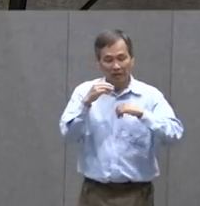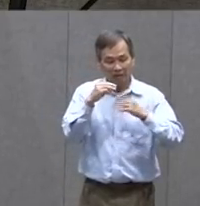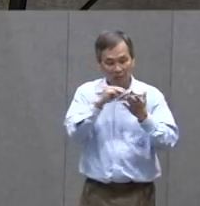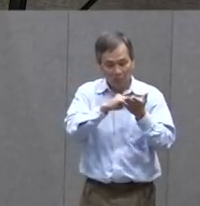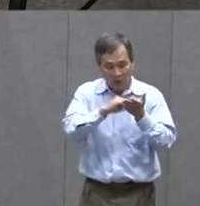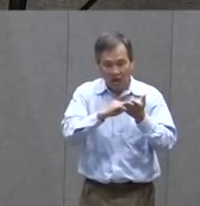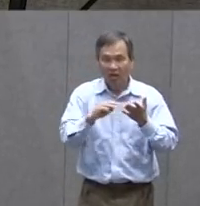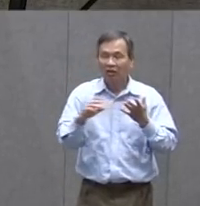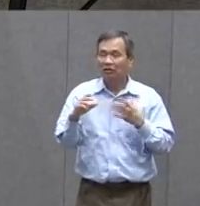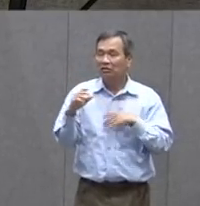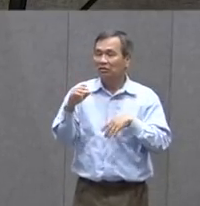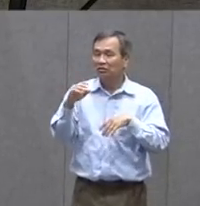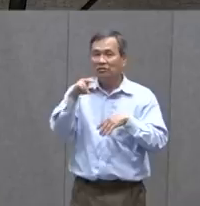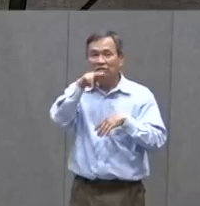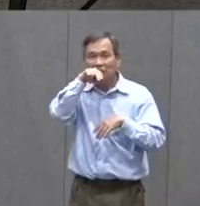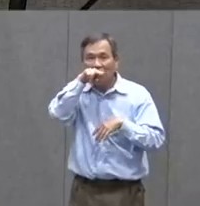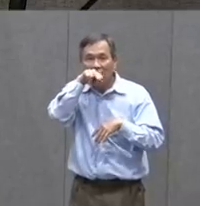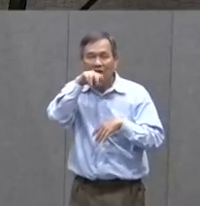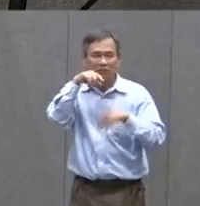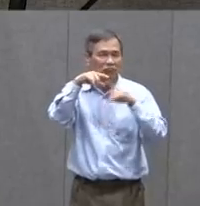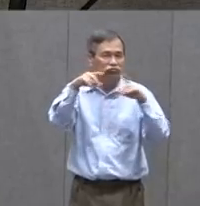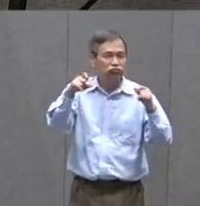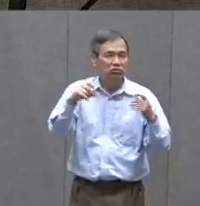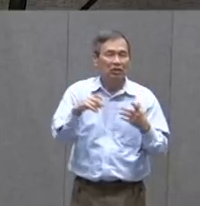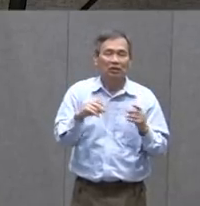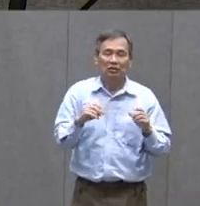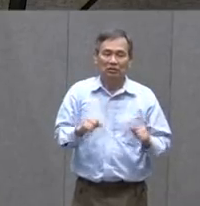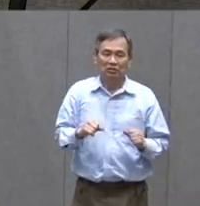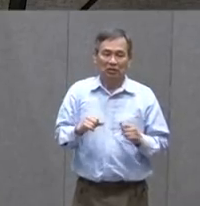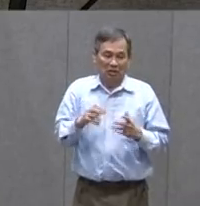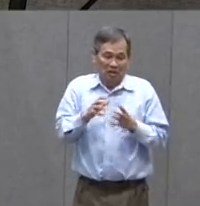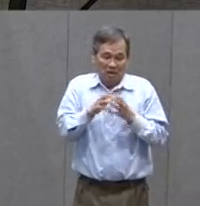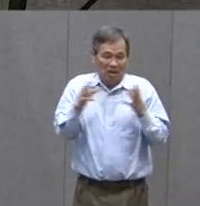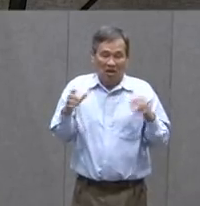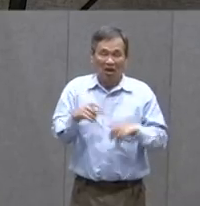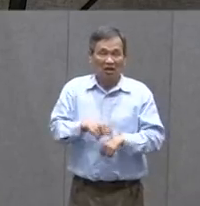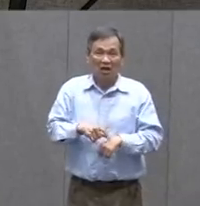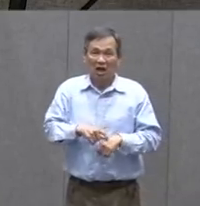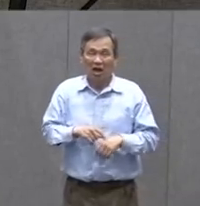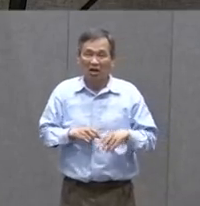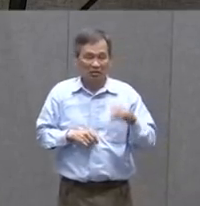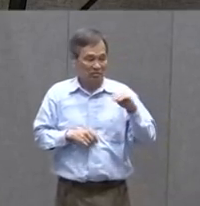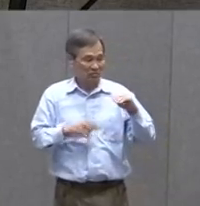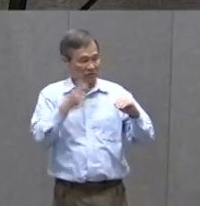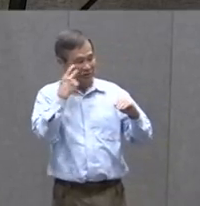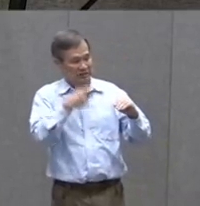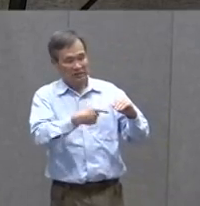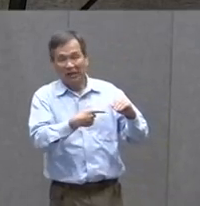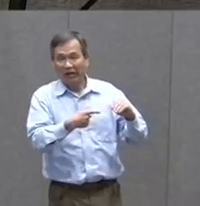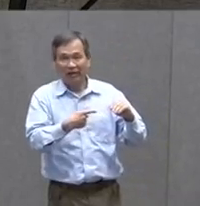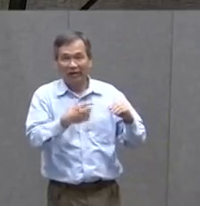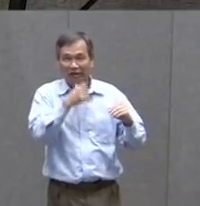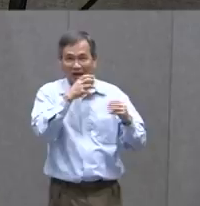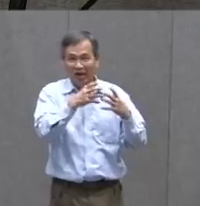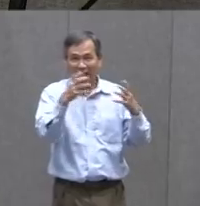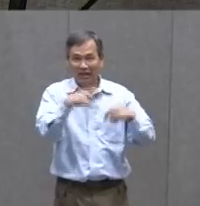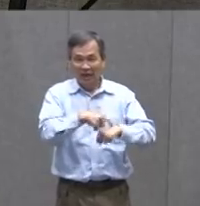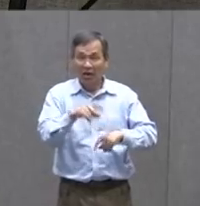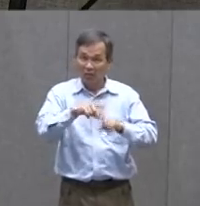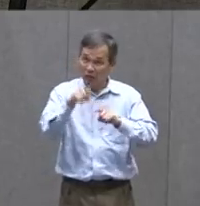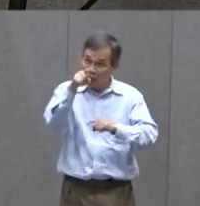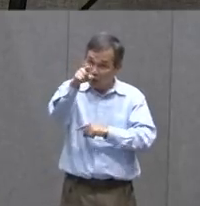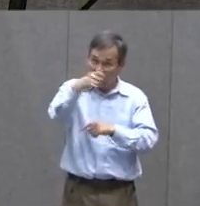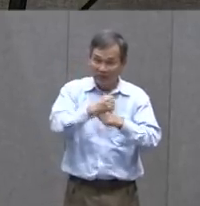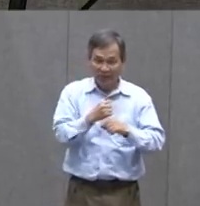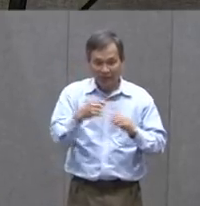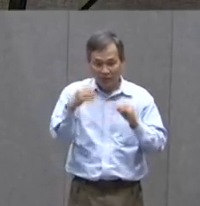tongue And glued the Tongue on So I didn't Spend a whole Lot of time With this one As you can tell Probably But you could Make it as